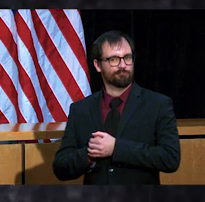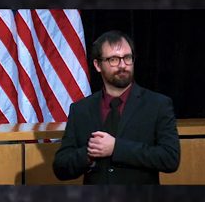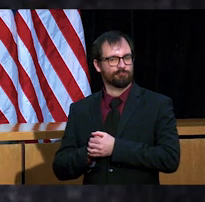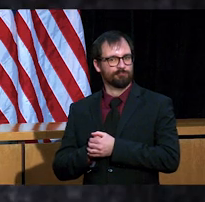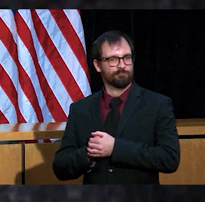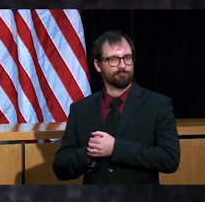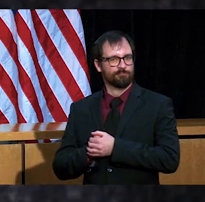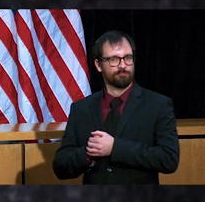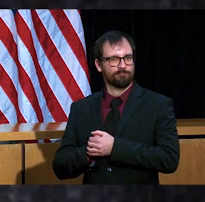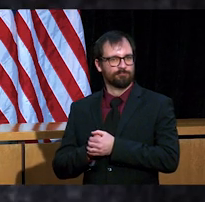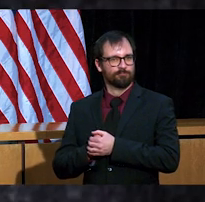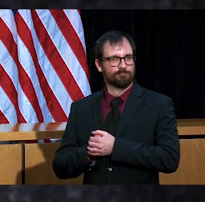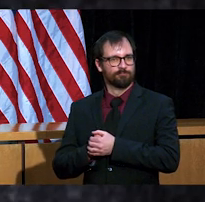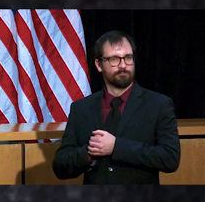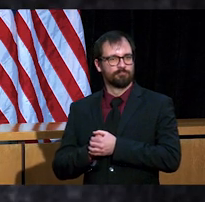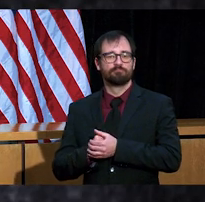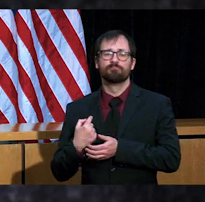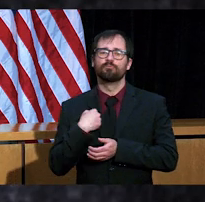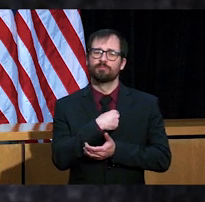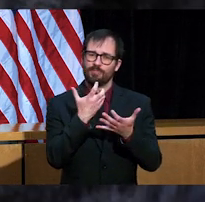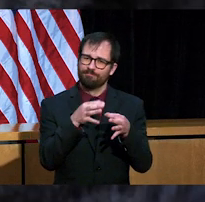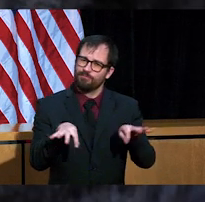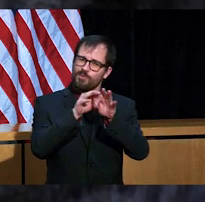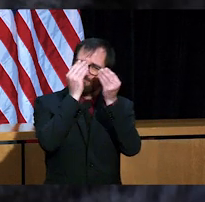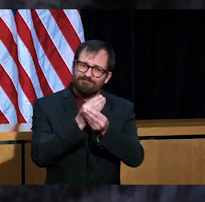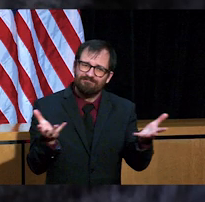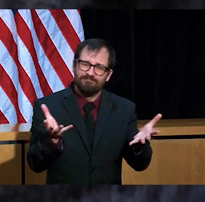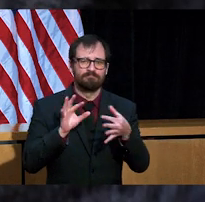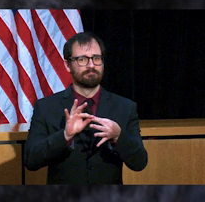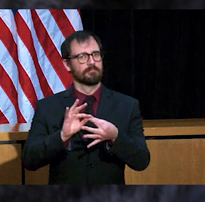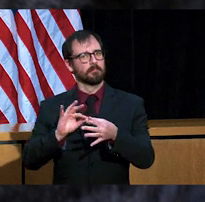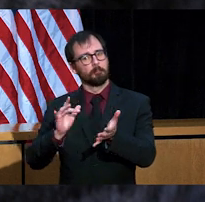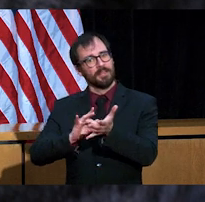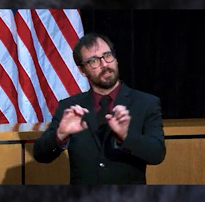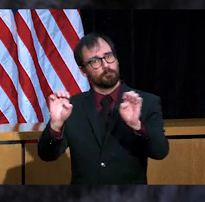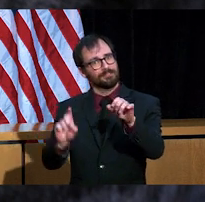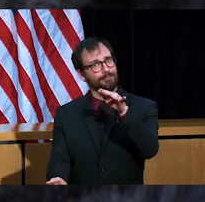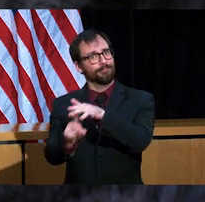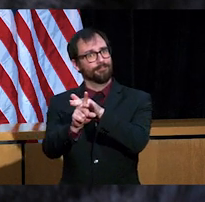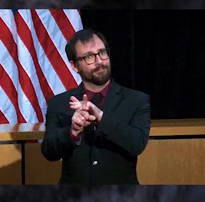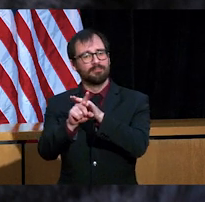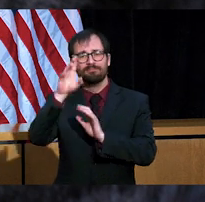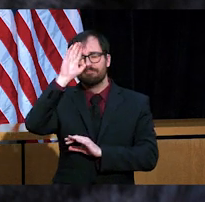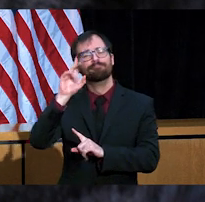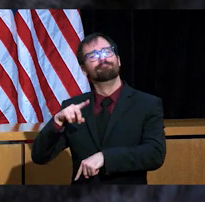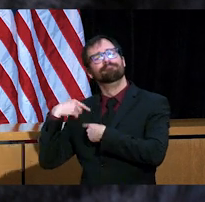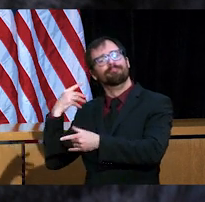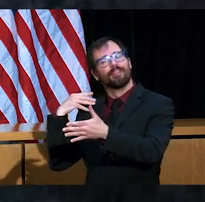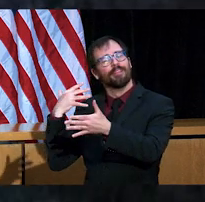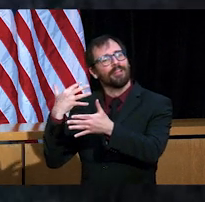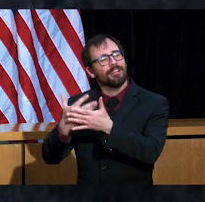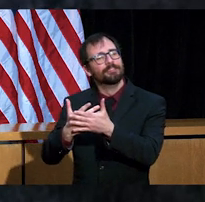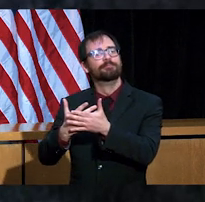We want to talk to you about medical emergencies. The kind that would result in a visit to the ED before the coronavirus